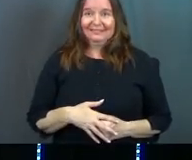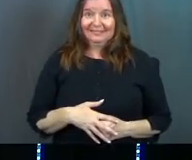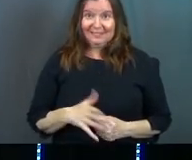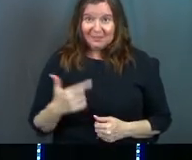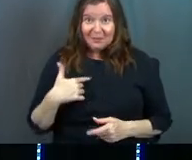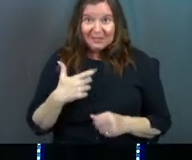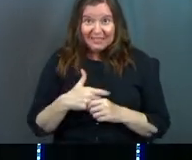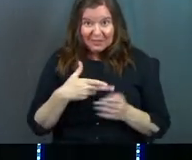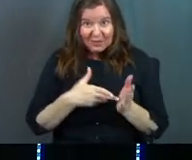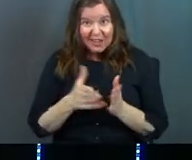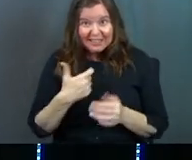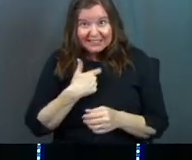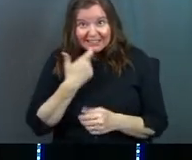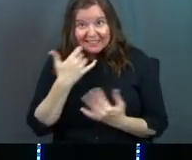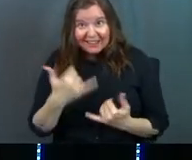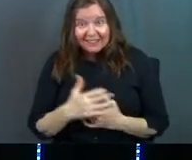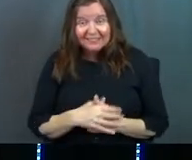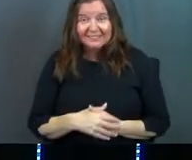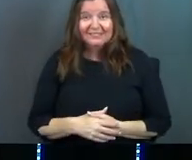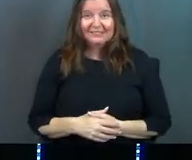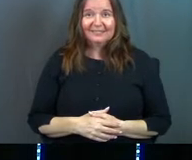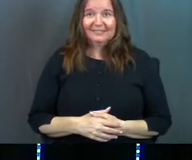Did we get too honest just then?